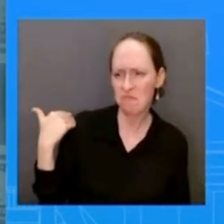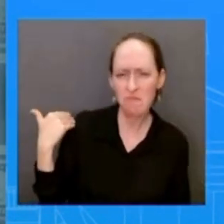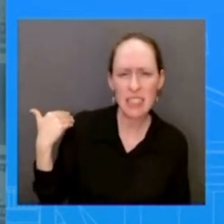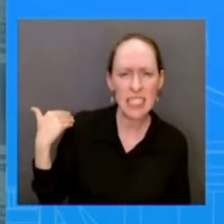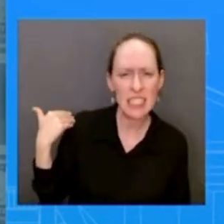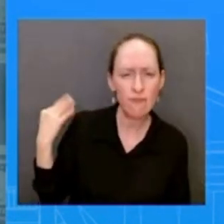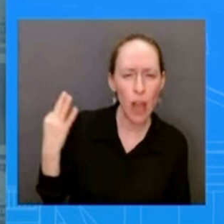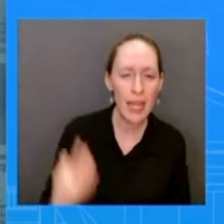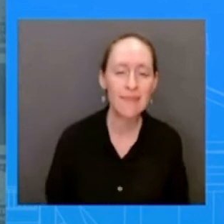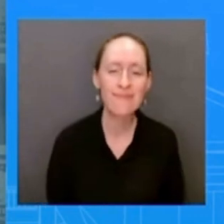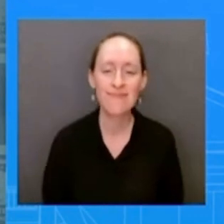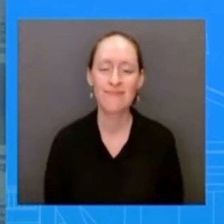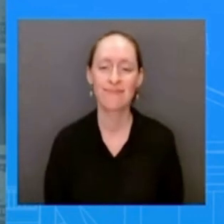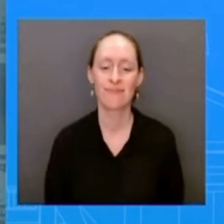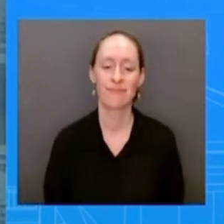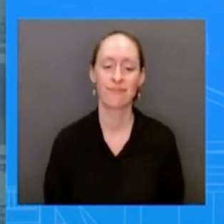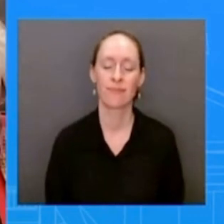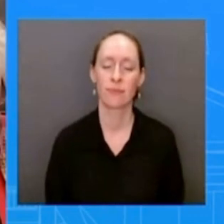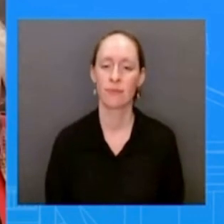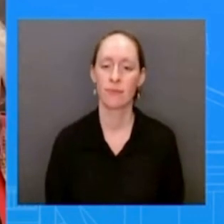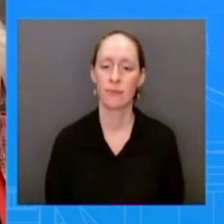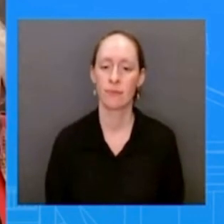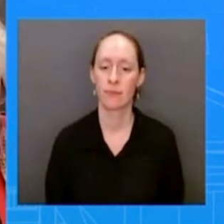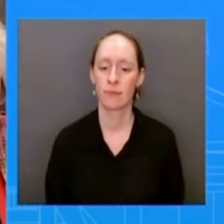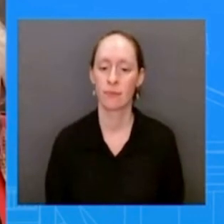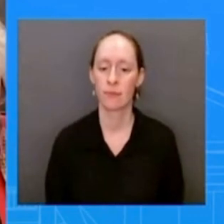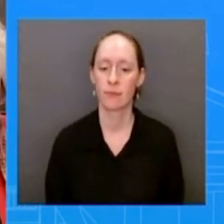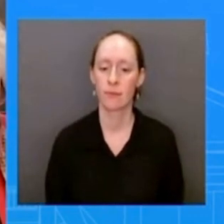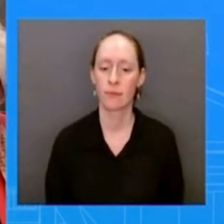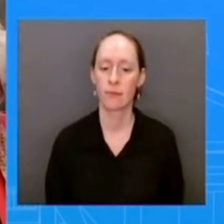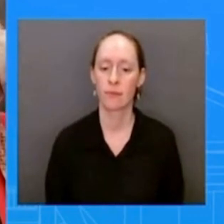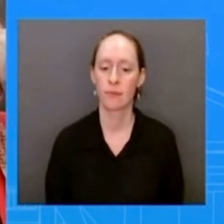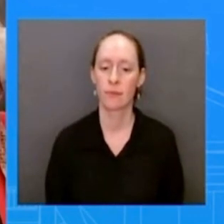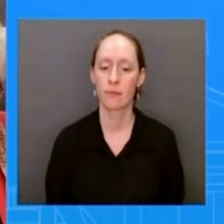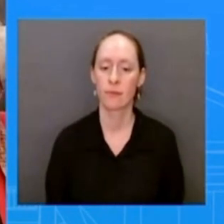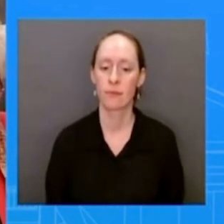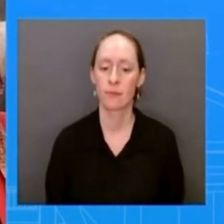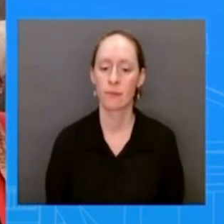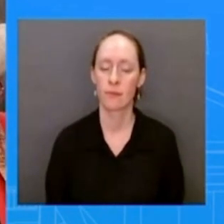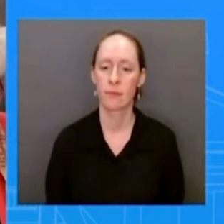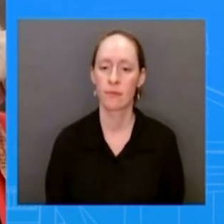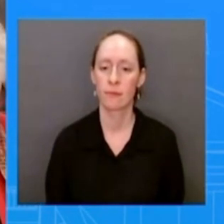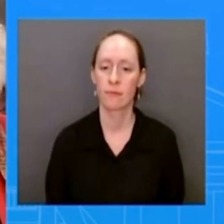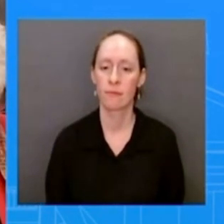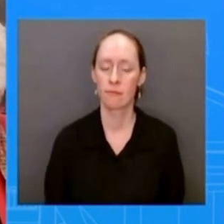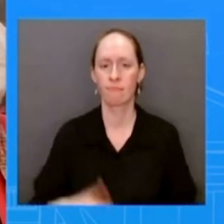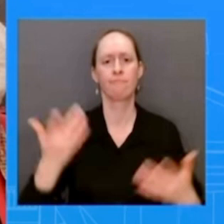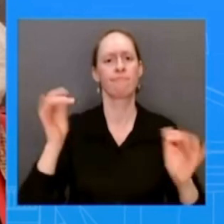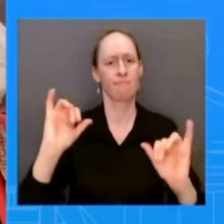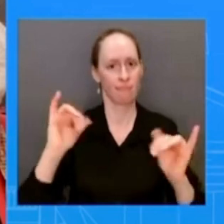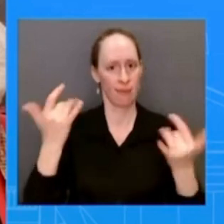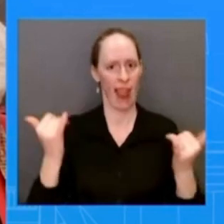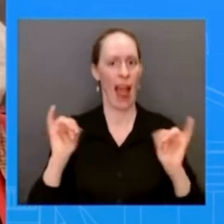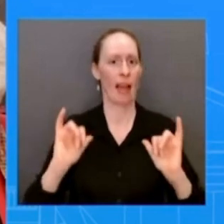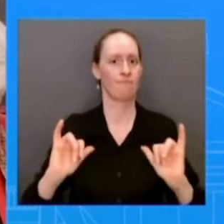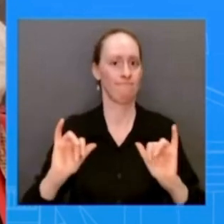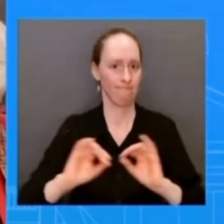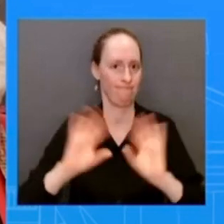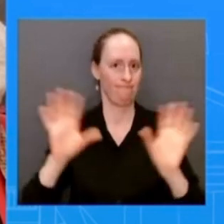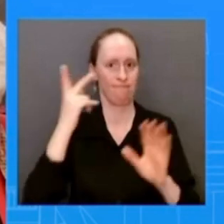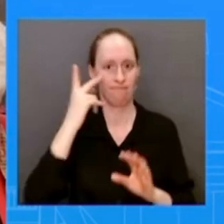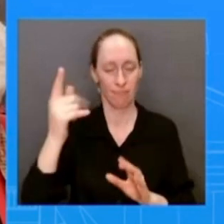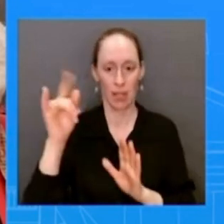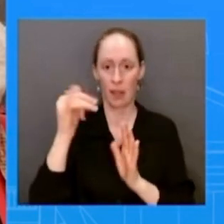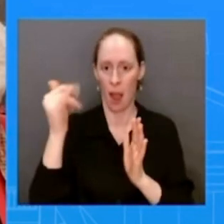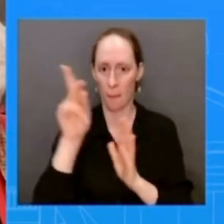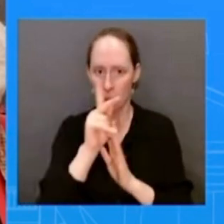back to immigration quickly there's clearly a policy process underway right now um where the agencies that are lead on this are considering options